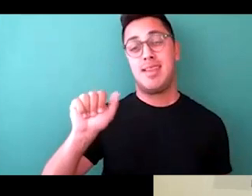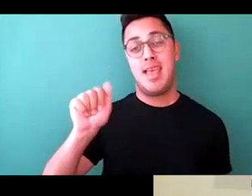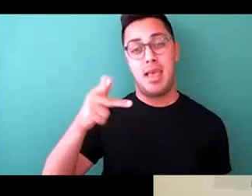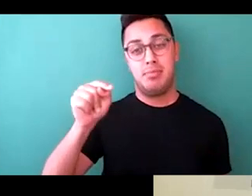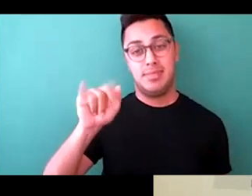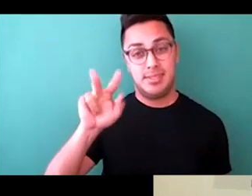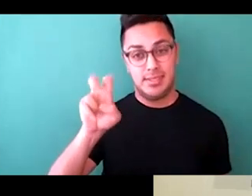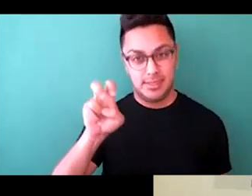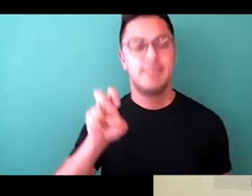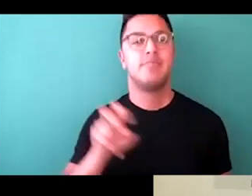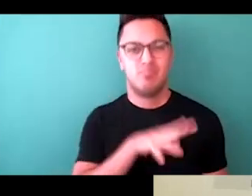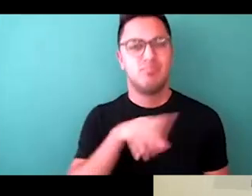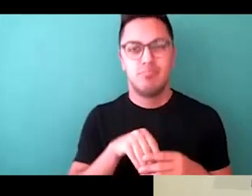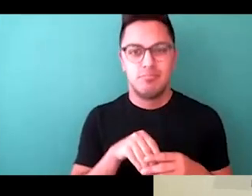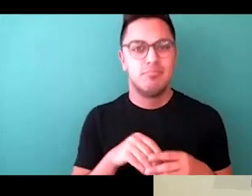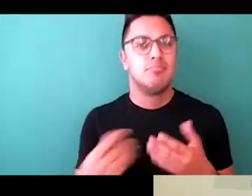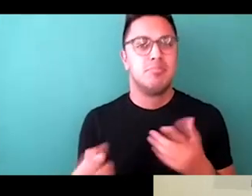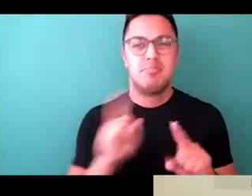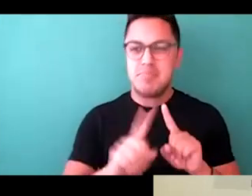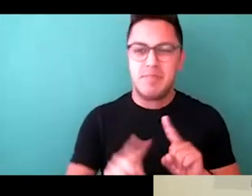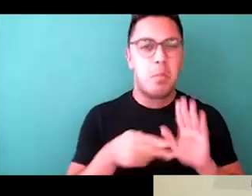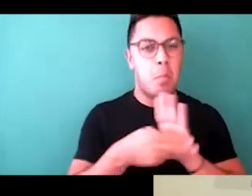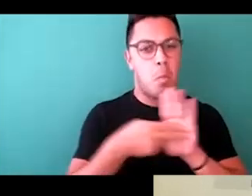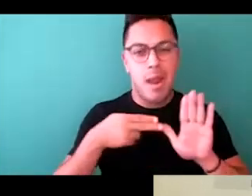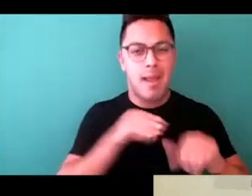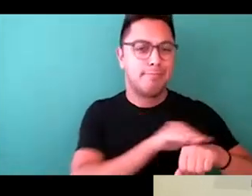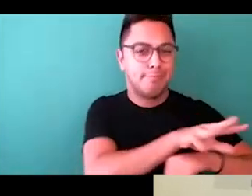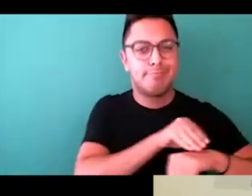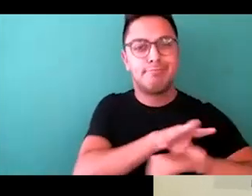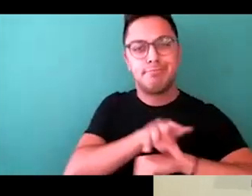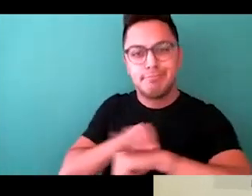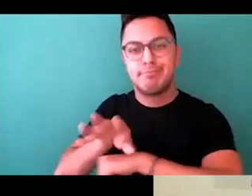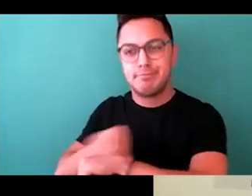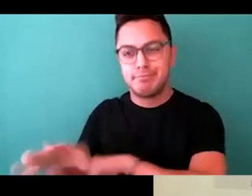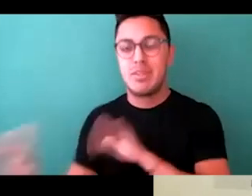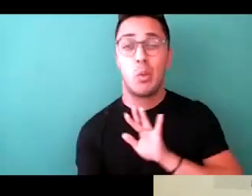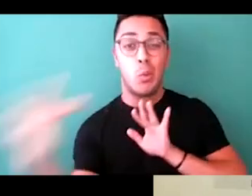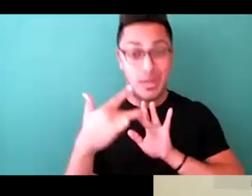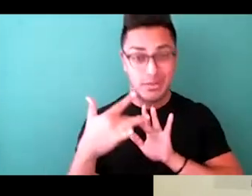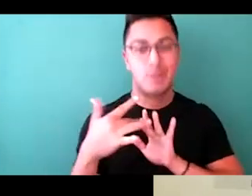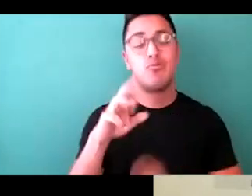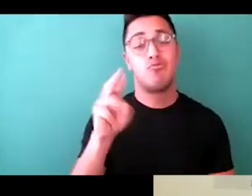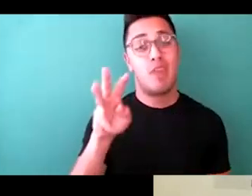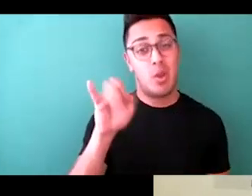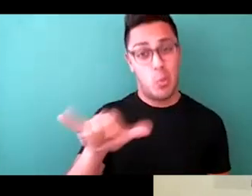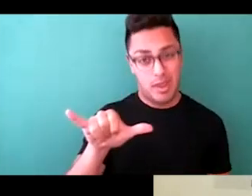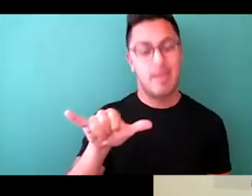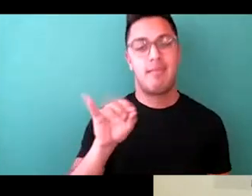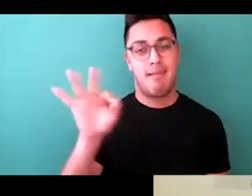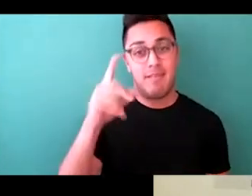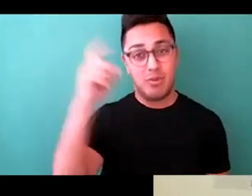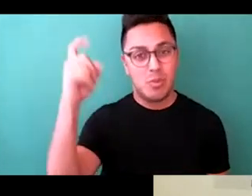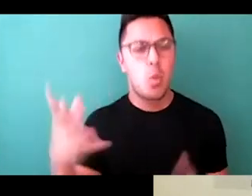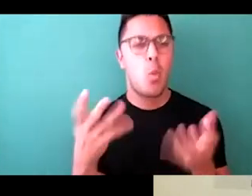brands in the fashion and beauty industry to reach out to Runway of Dreams, to want to be connected to people with